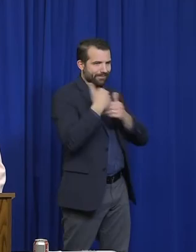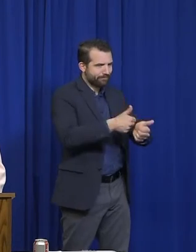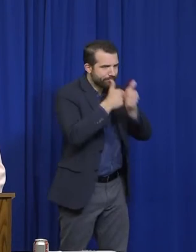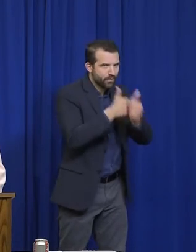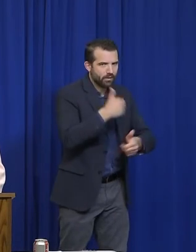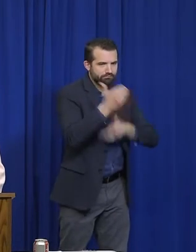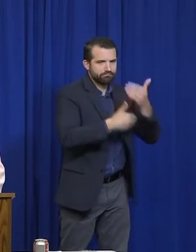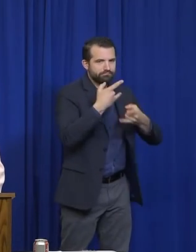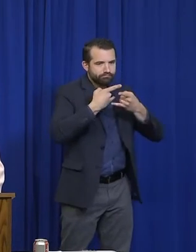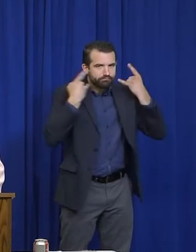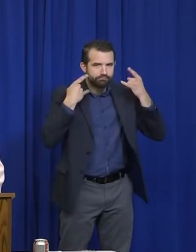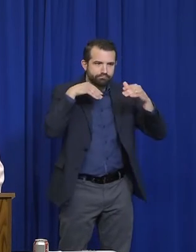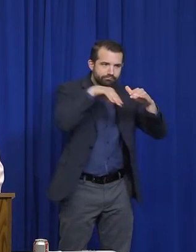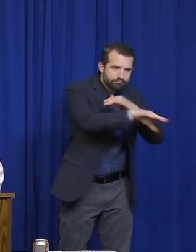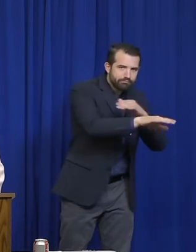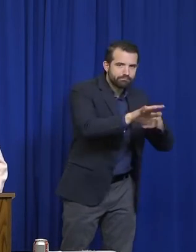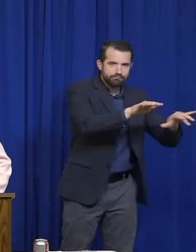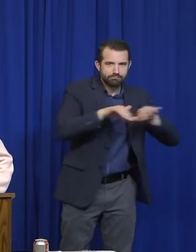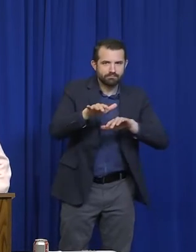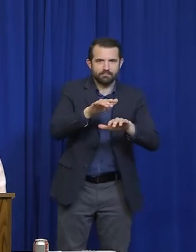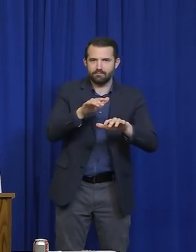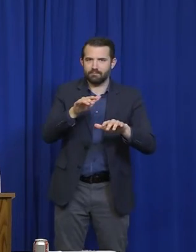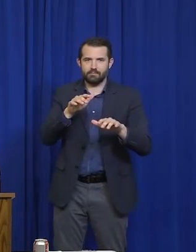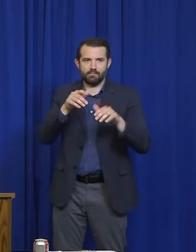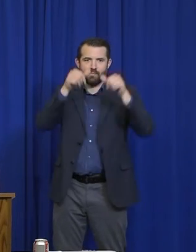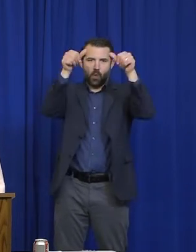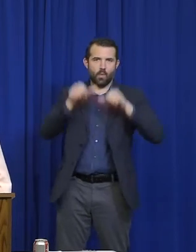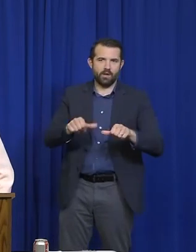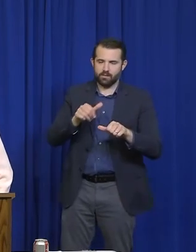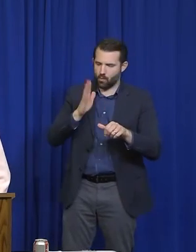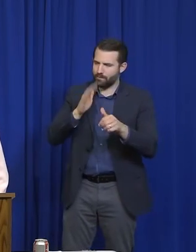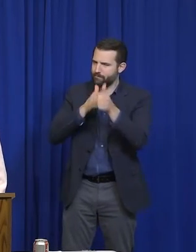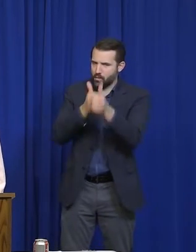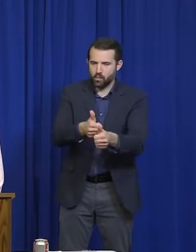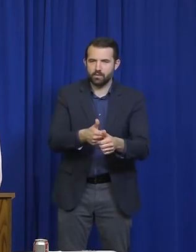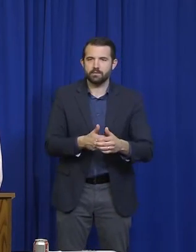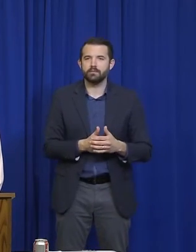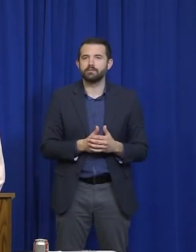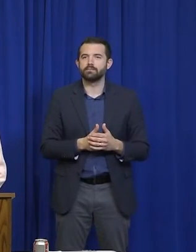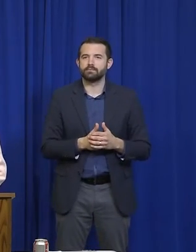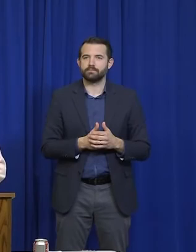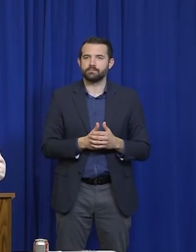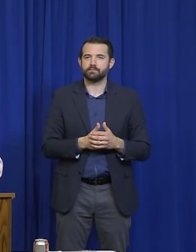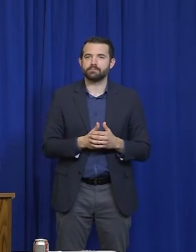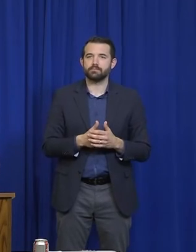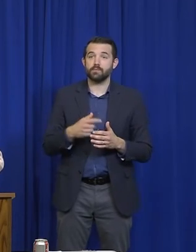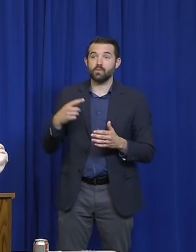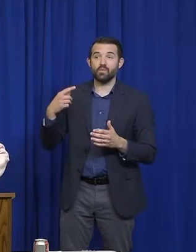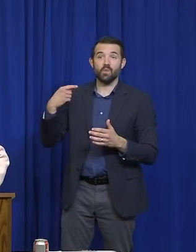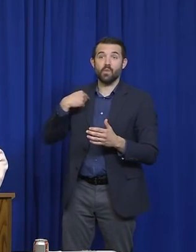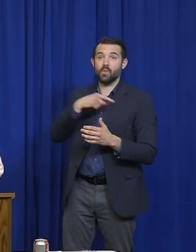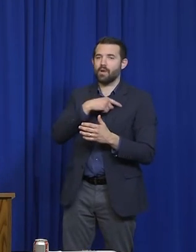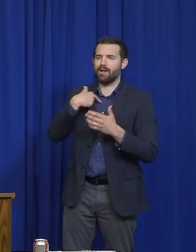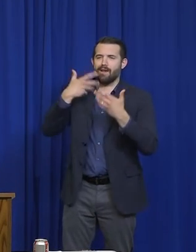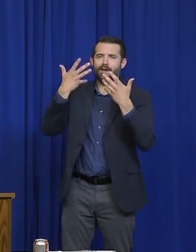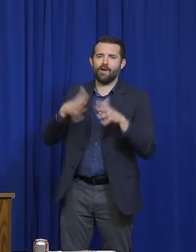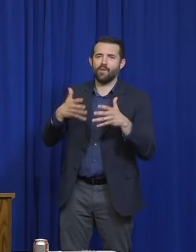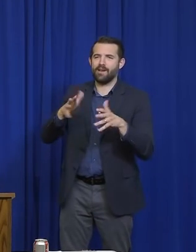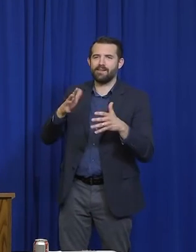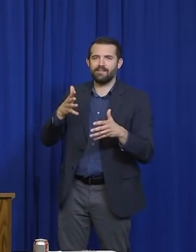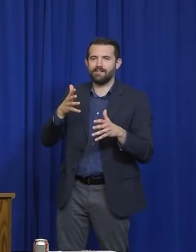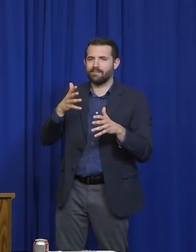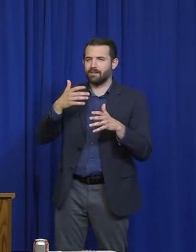enforcement because this isn't just industry to industry. We've already had some enforcement issues. We've already had